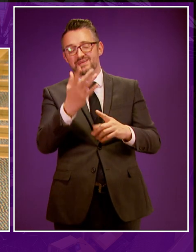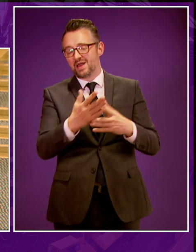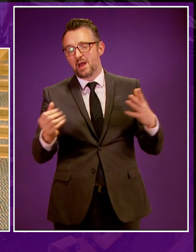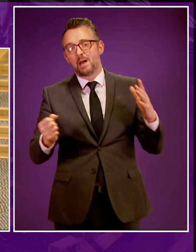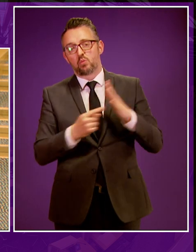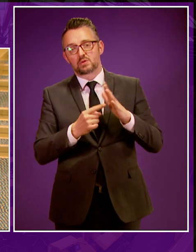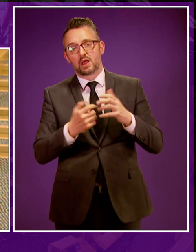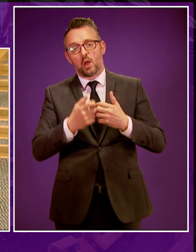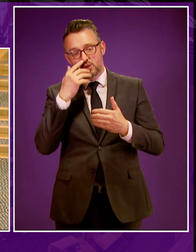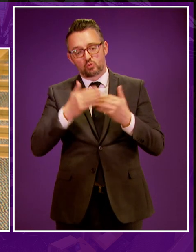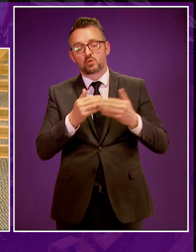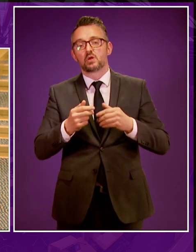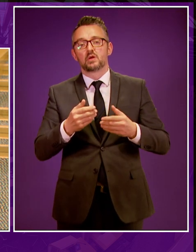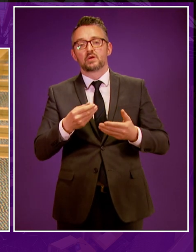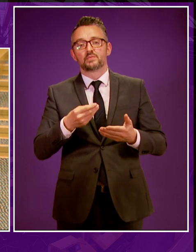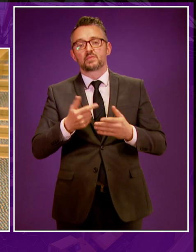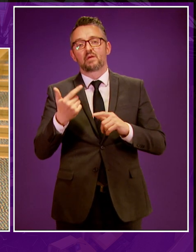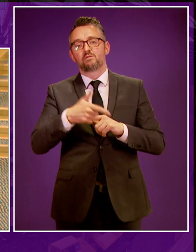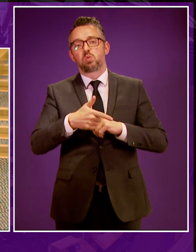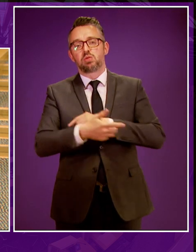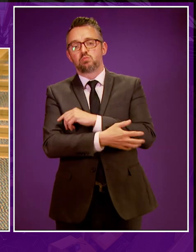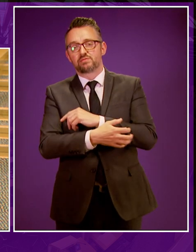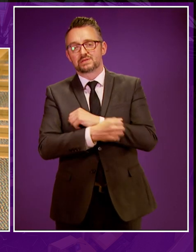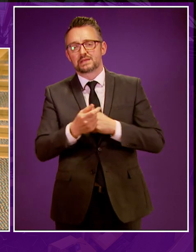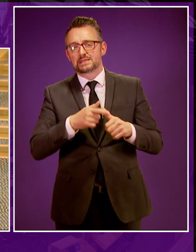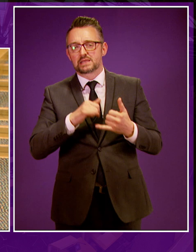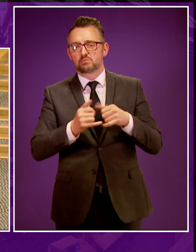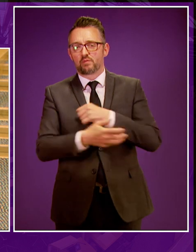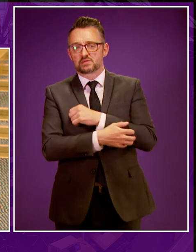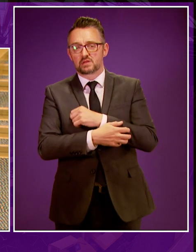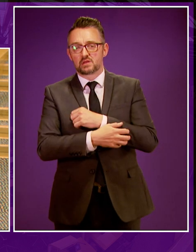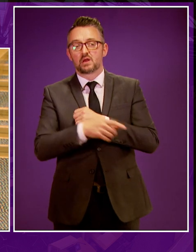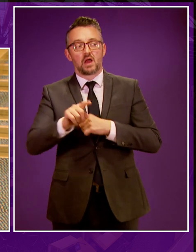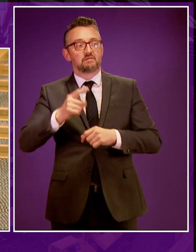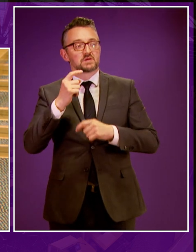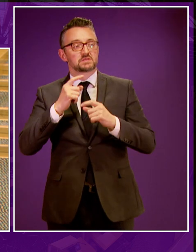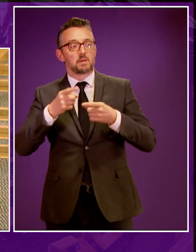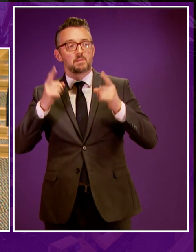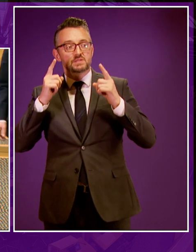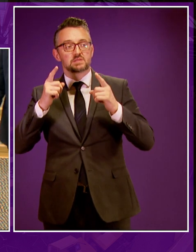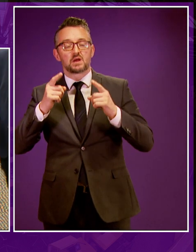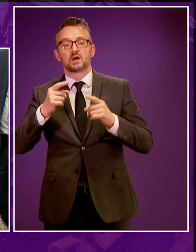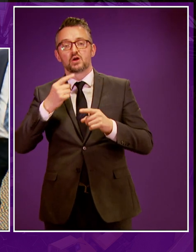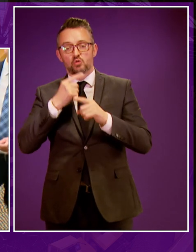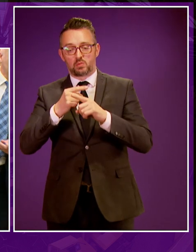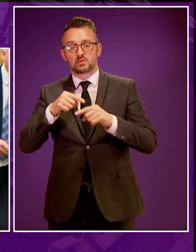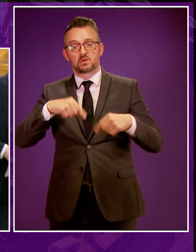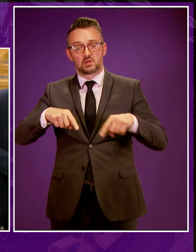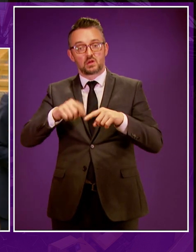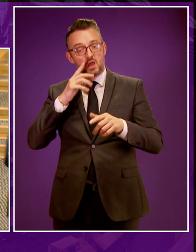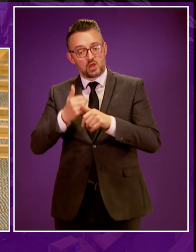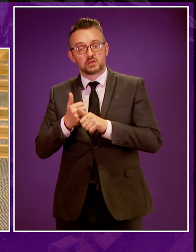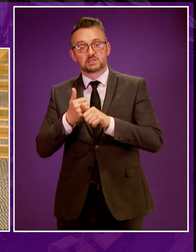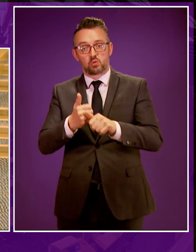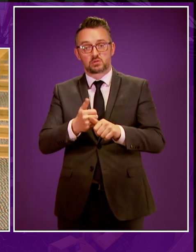to our efforts to tackle fuel poverty. And as announced by the First Minister, the Scottish Government is developing plans for an energy supply company that will